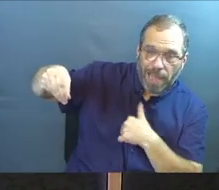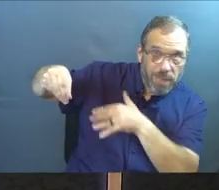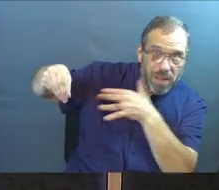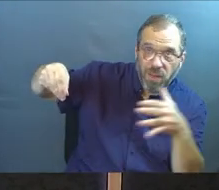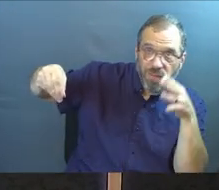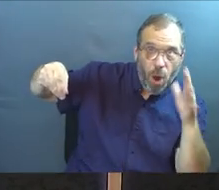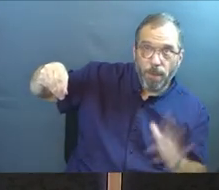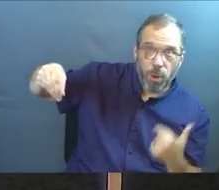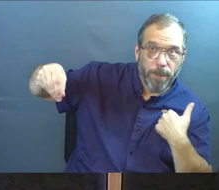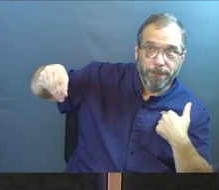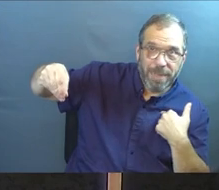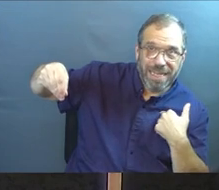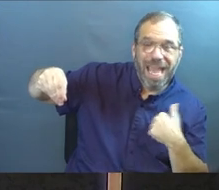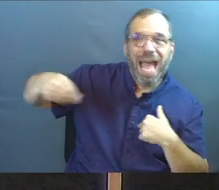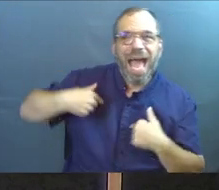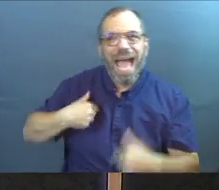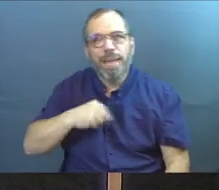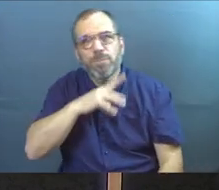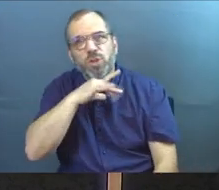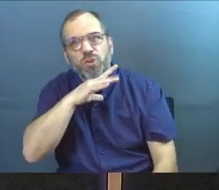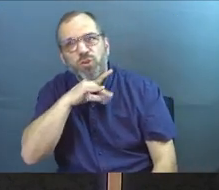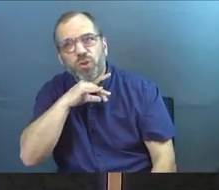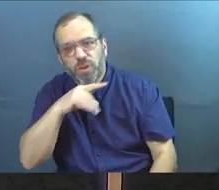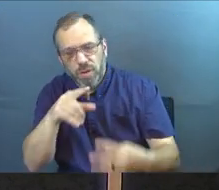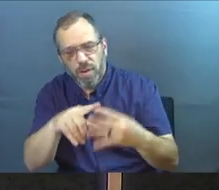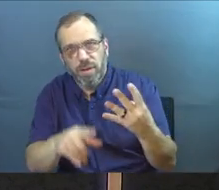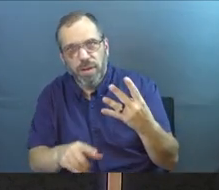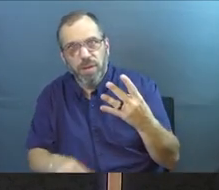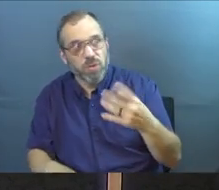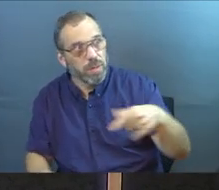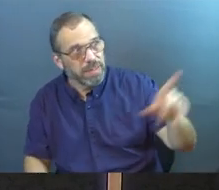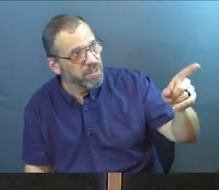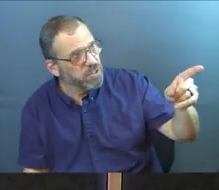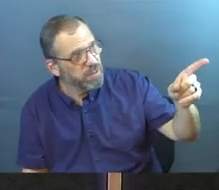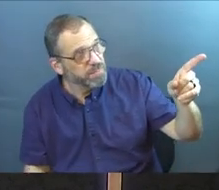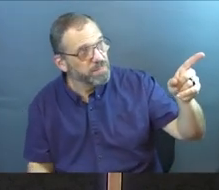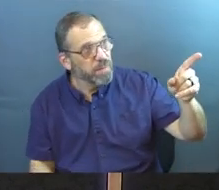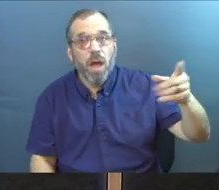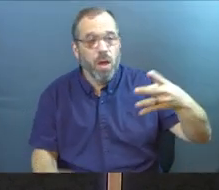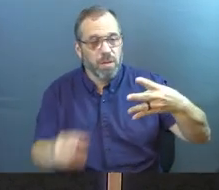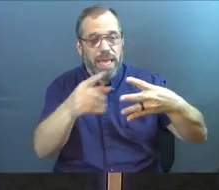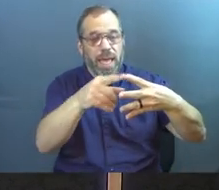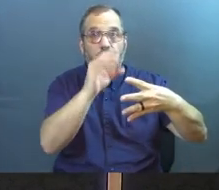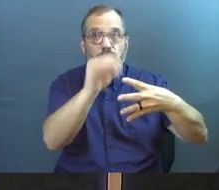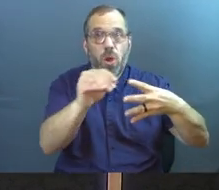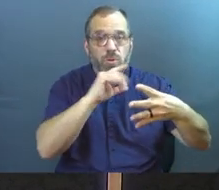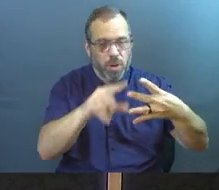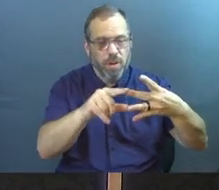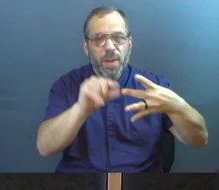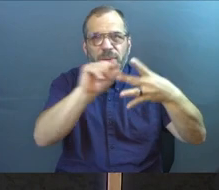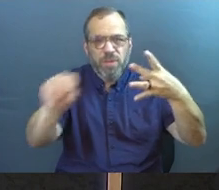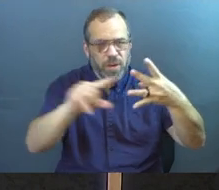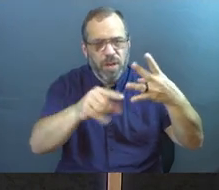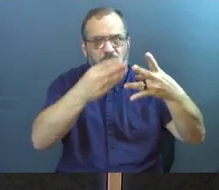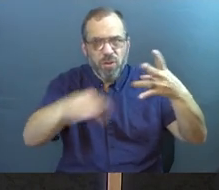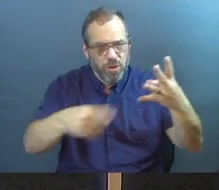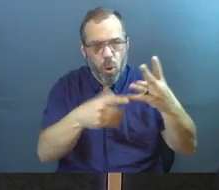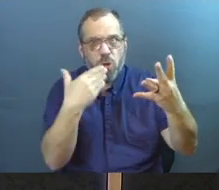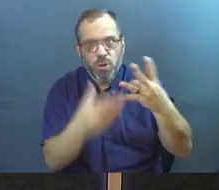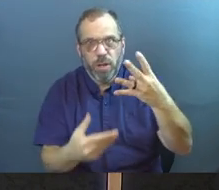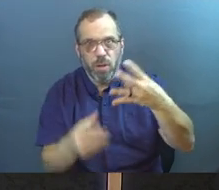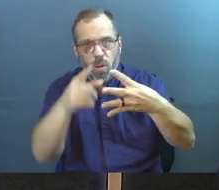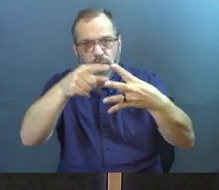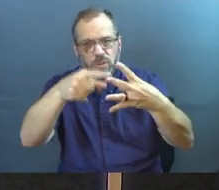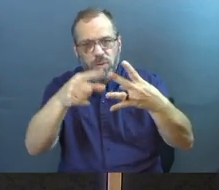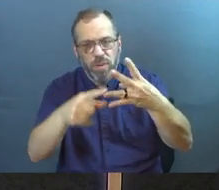farmer. I'm the dirt. So can we have the dirts up there? You're either no dirt, shallow dirt, divided dirt, or good dirt.